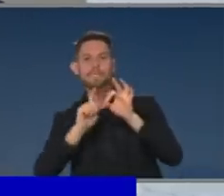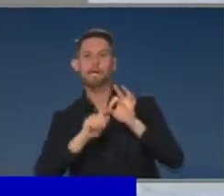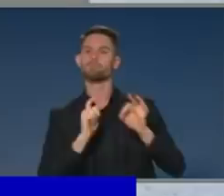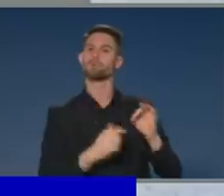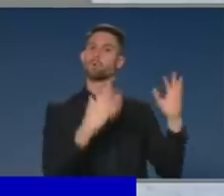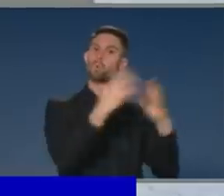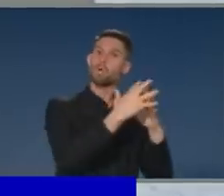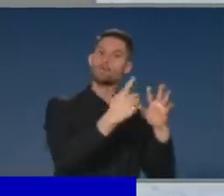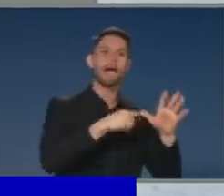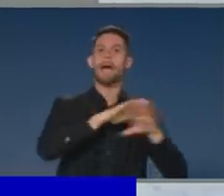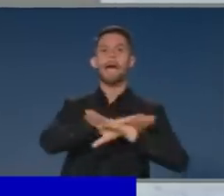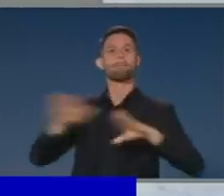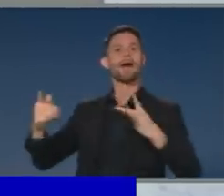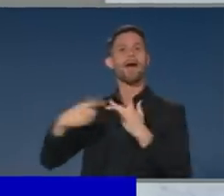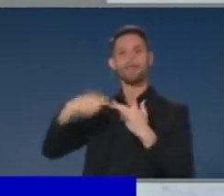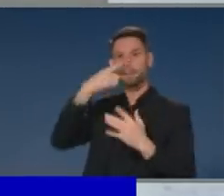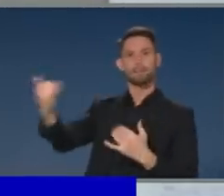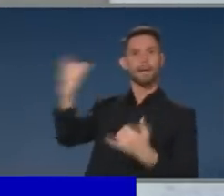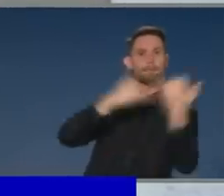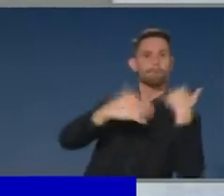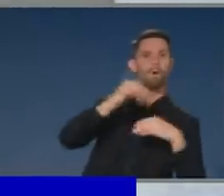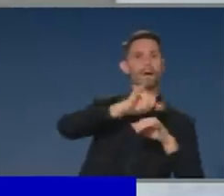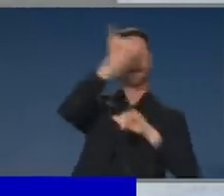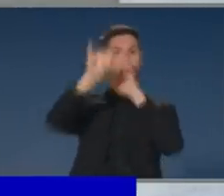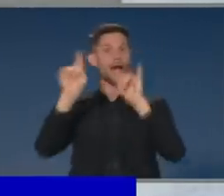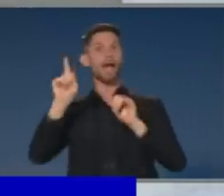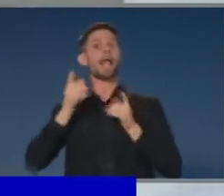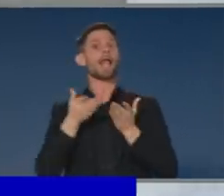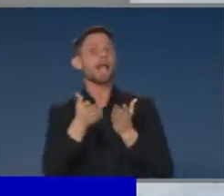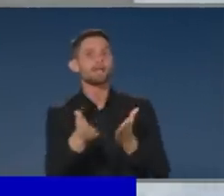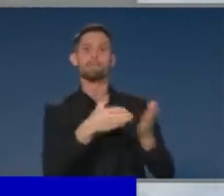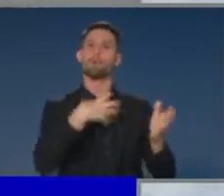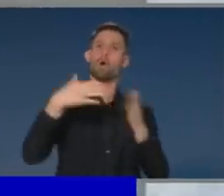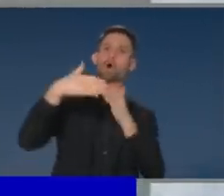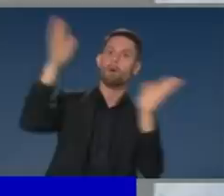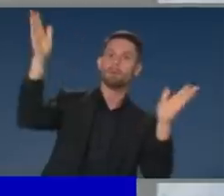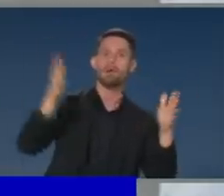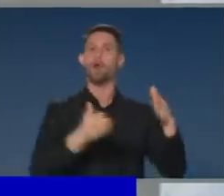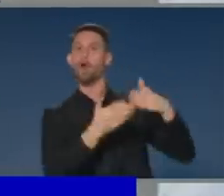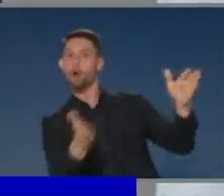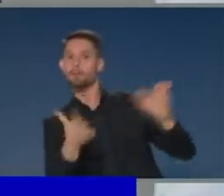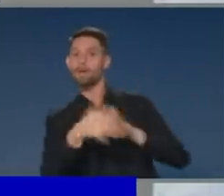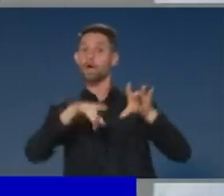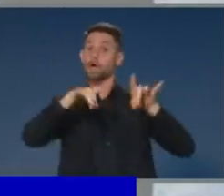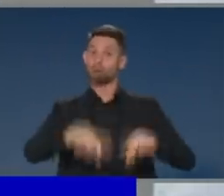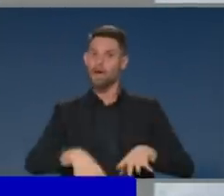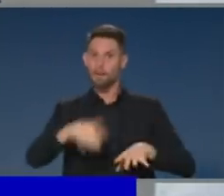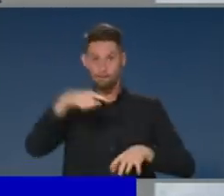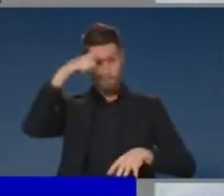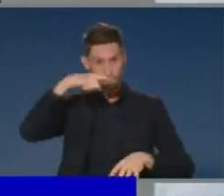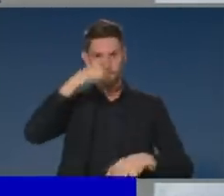to domestic holidays and to move around the country more widely and particularly with school holidays coming up again in July.